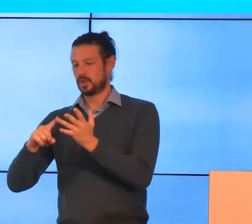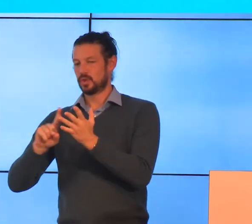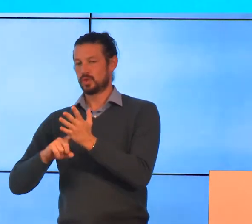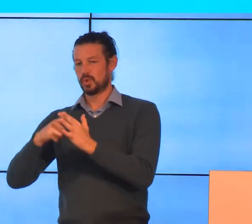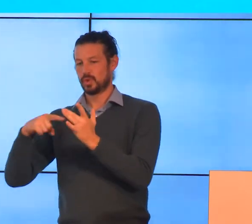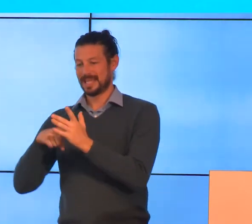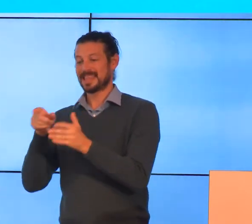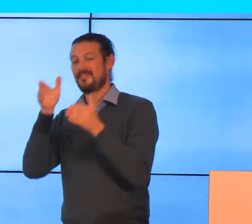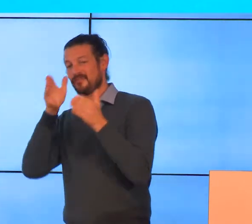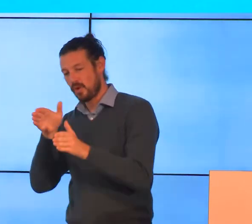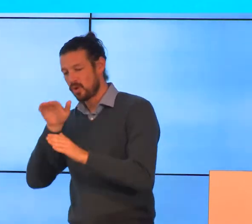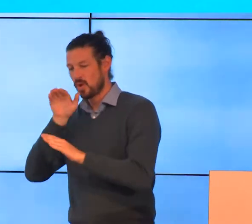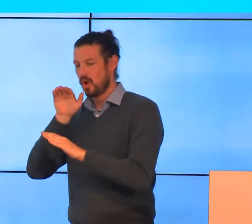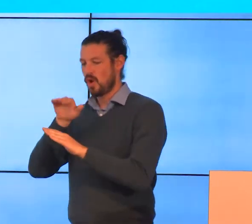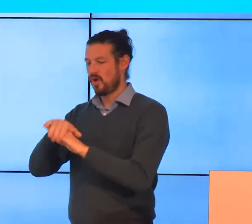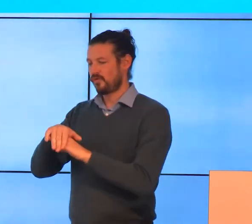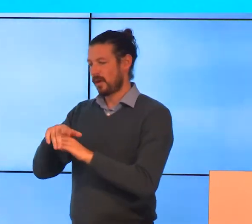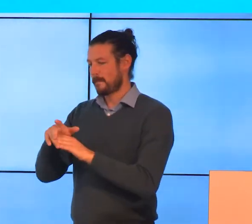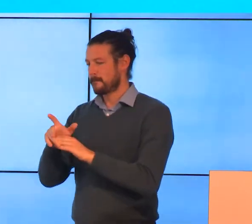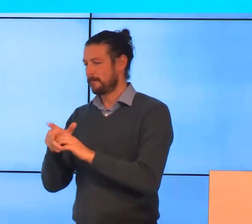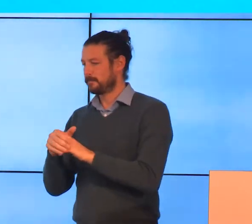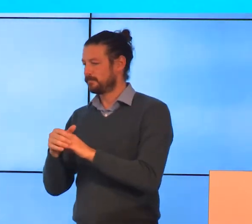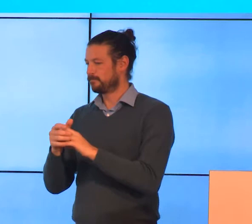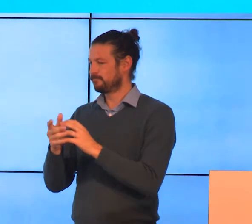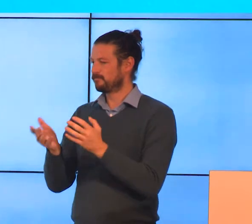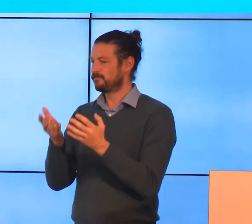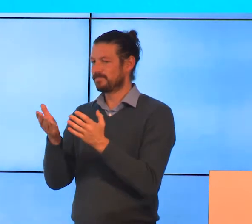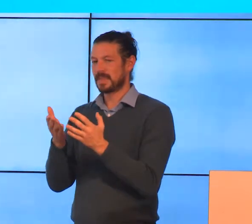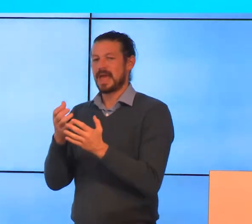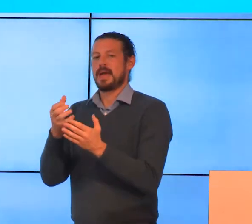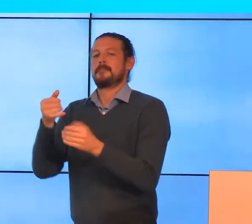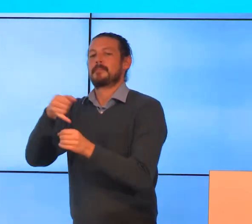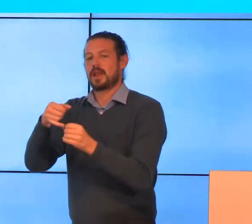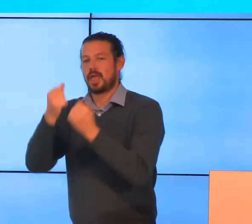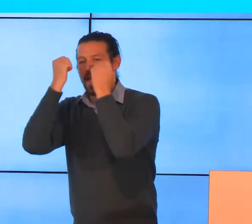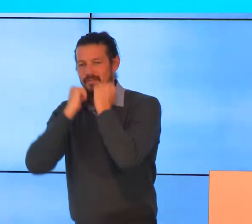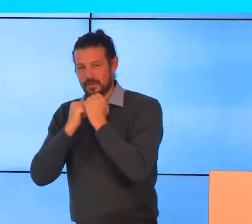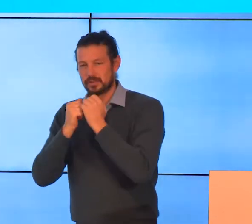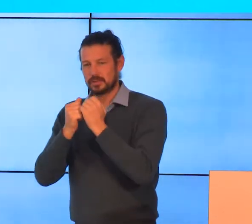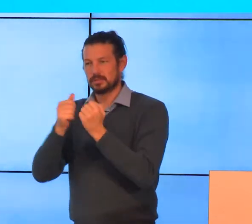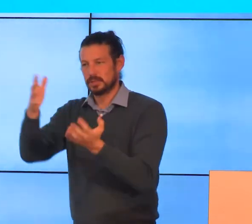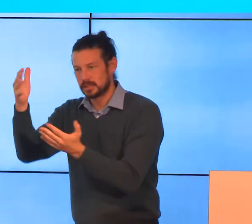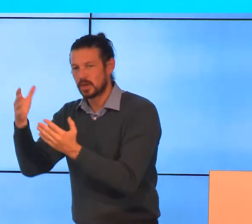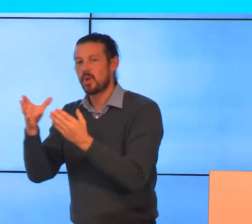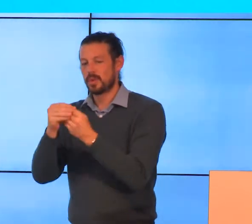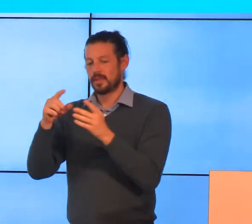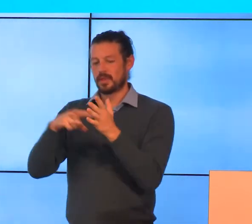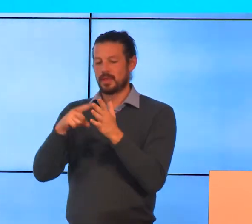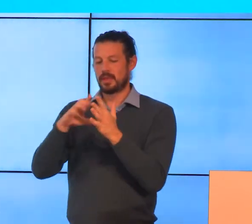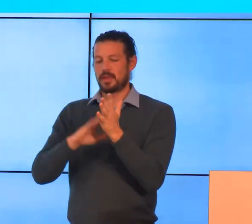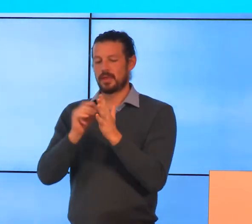trying to access medical evidence by the use of templates where